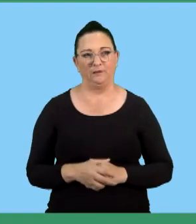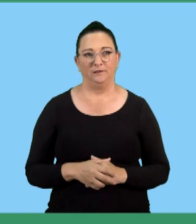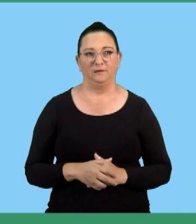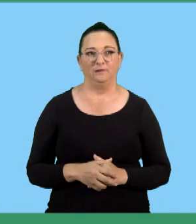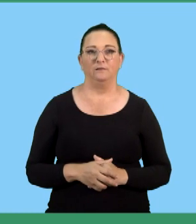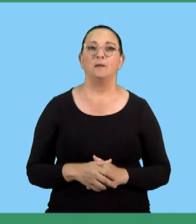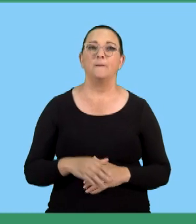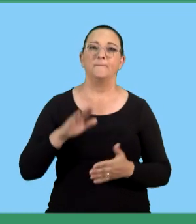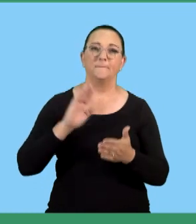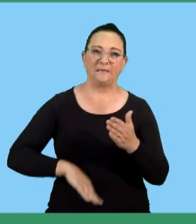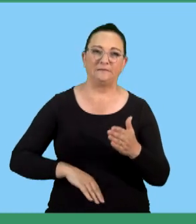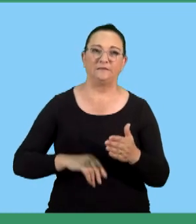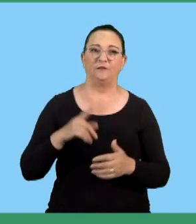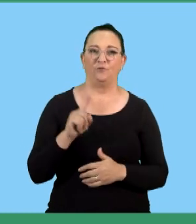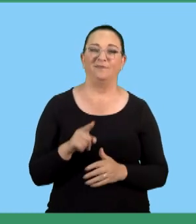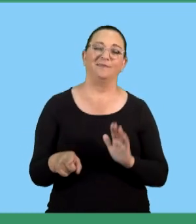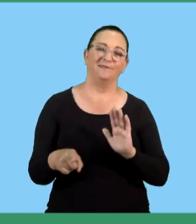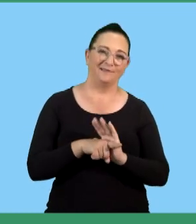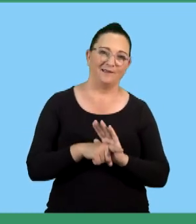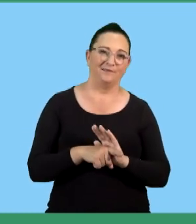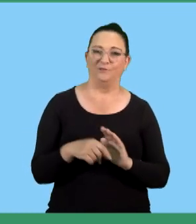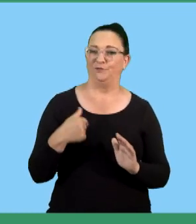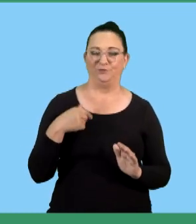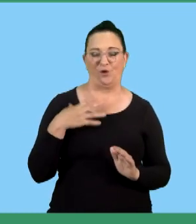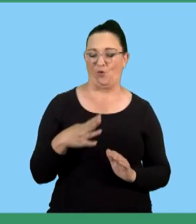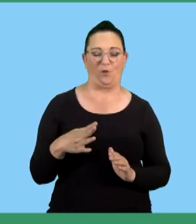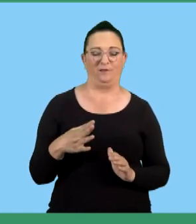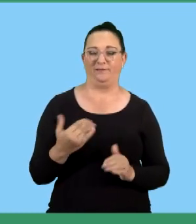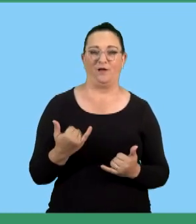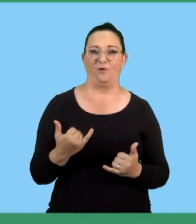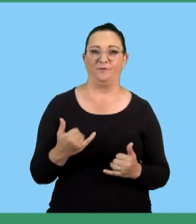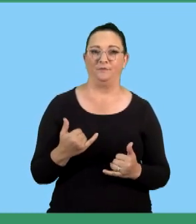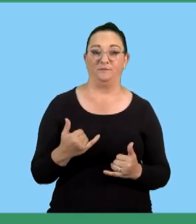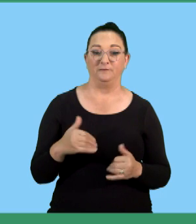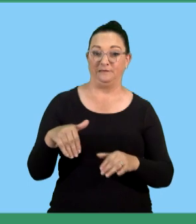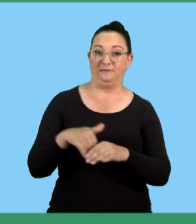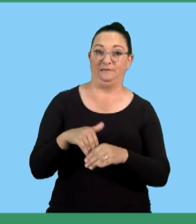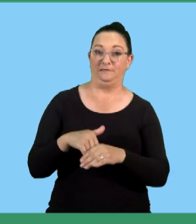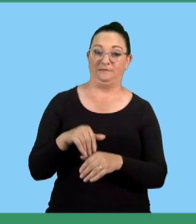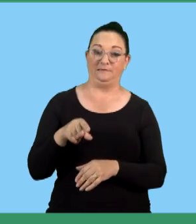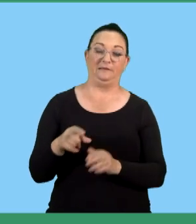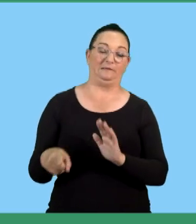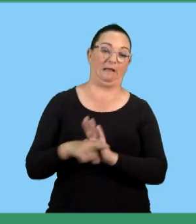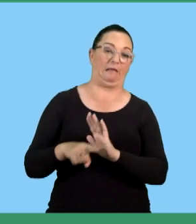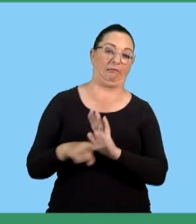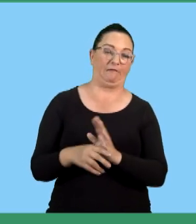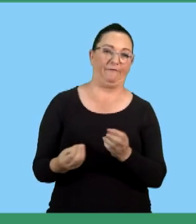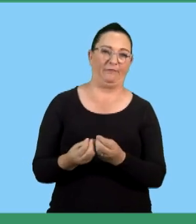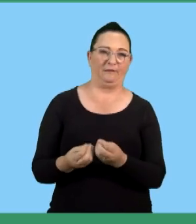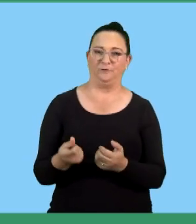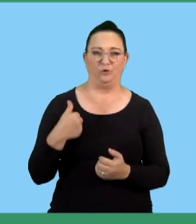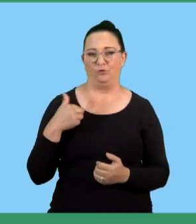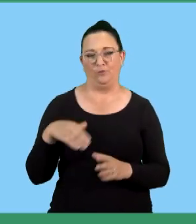So these are the punishments. And remember that this is a negative thing and we don't want to find ourselves being involved in all of these